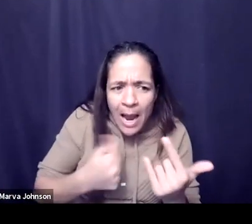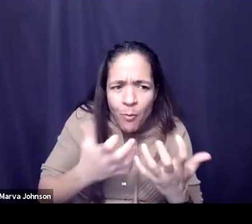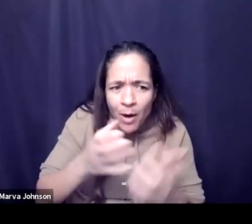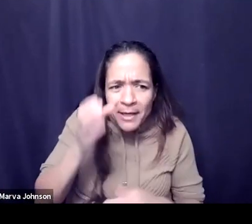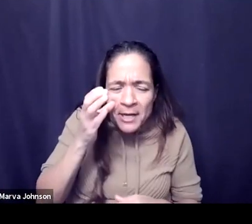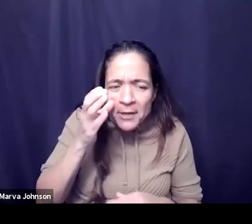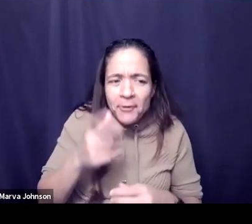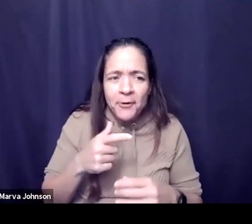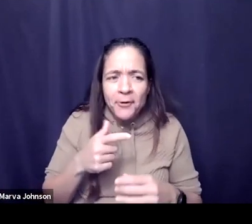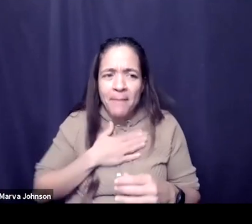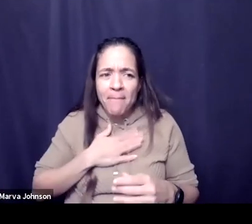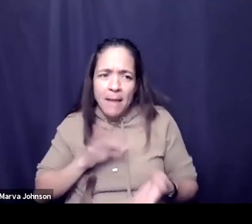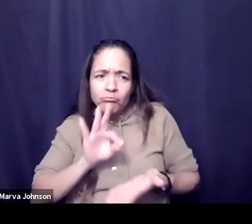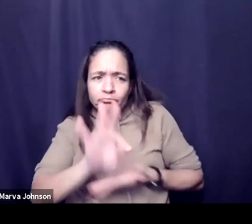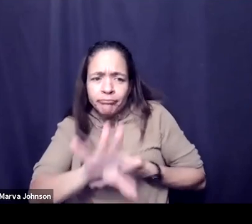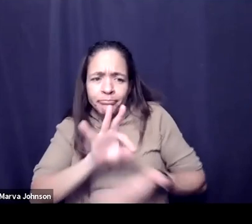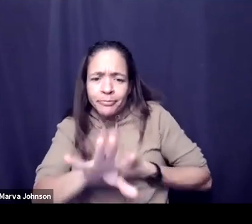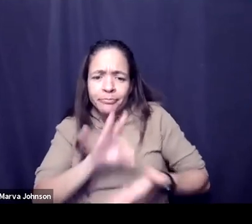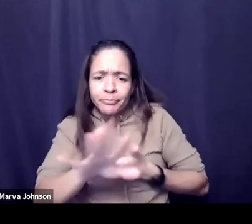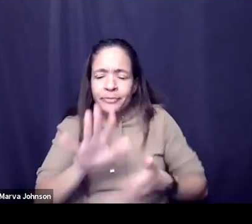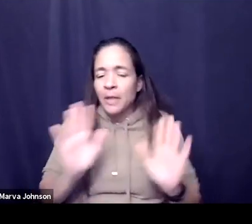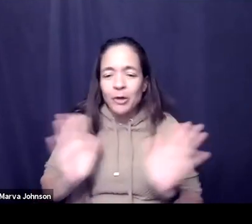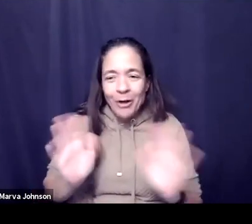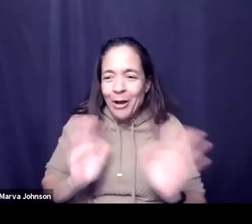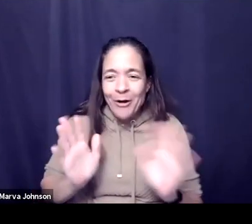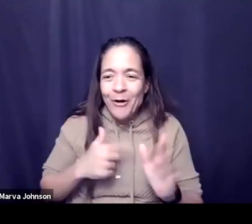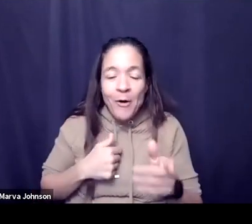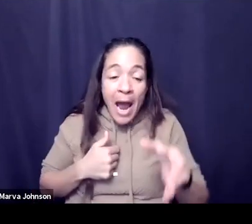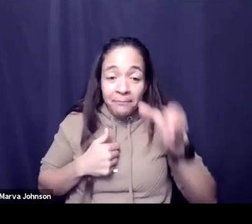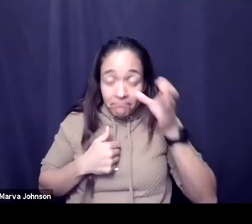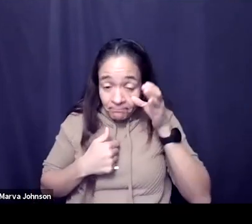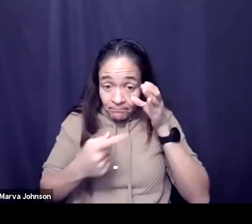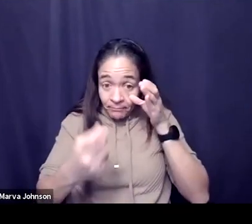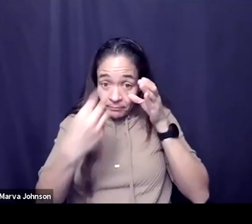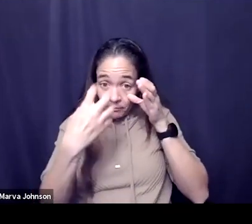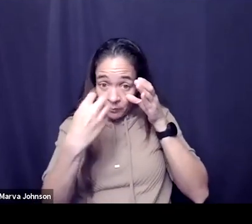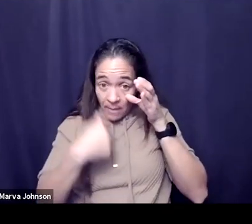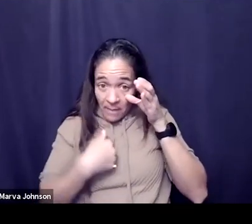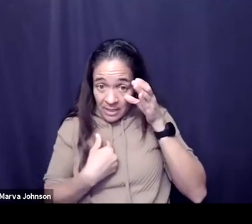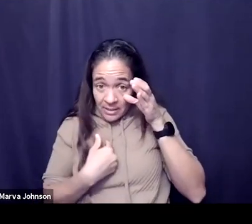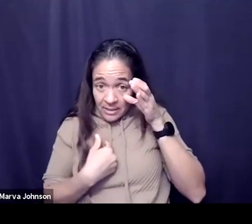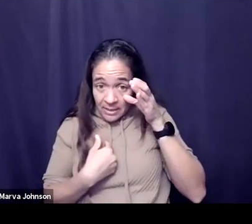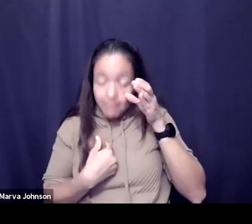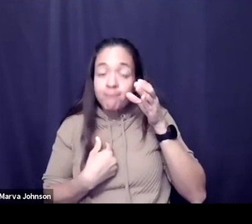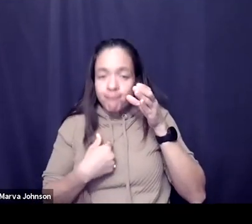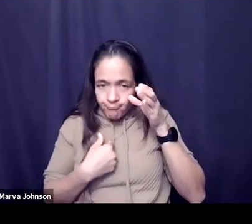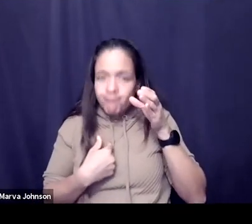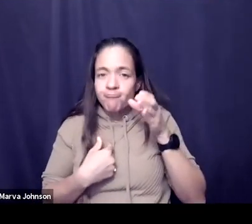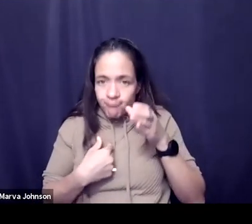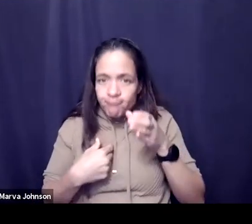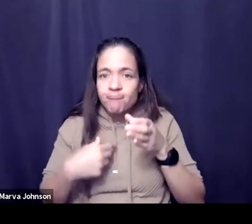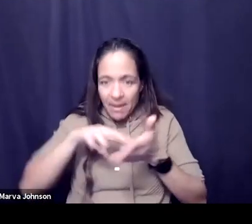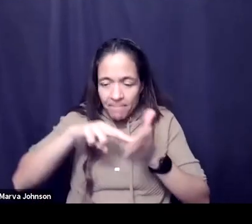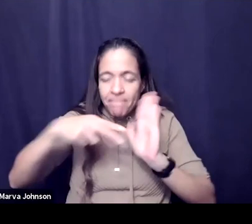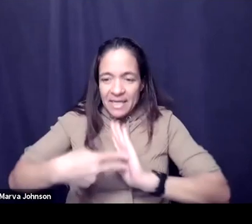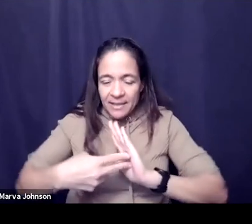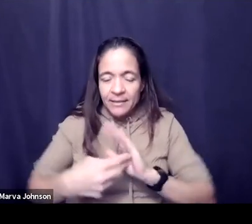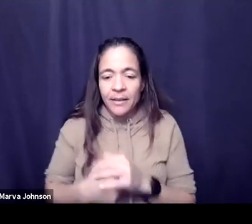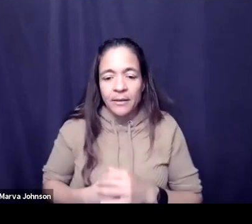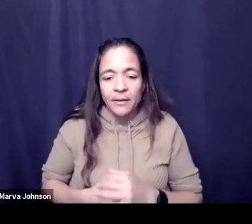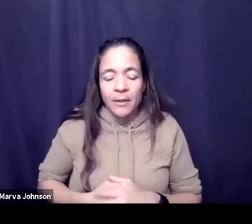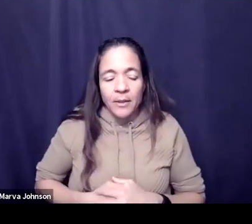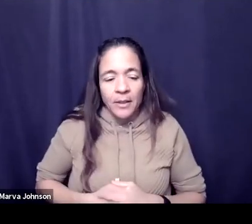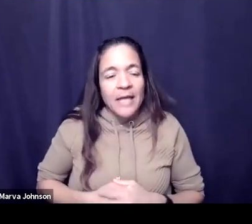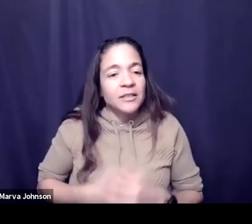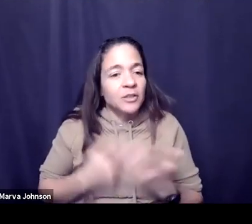i actually receive what you're saying so that it's meaningful and i have shared meaning with what you're after you talk to me a little bit about how how important listening is when you're thinking